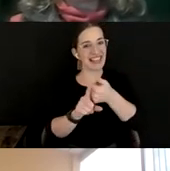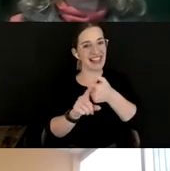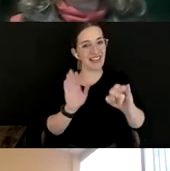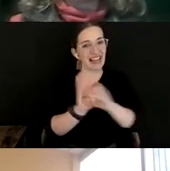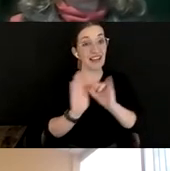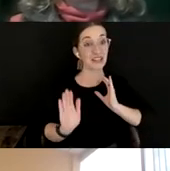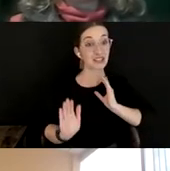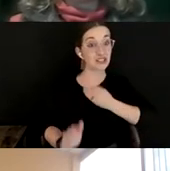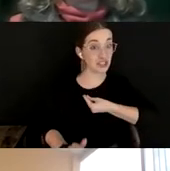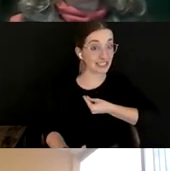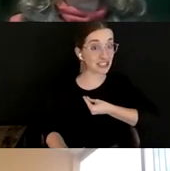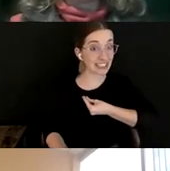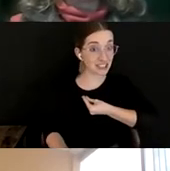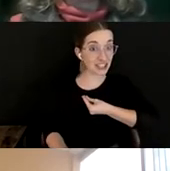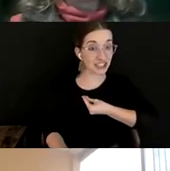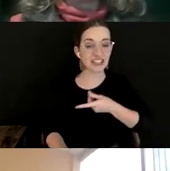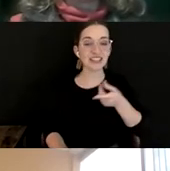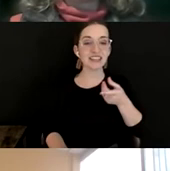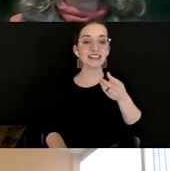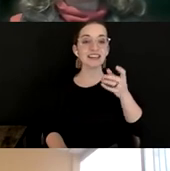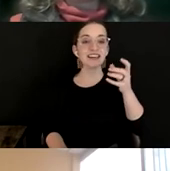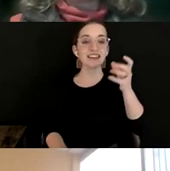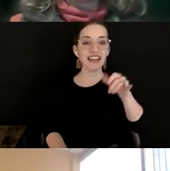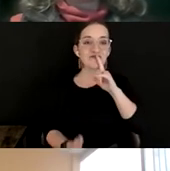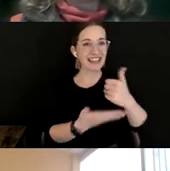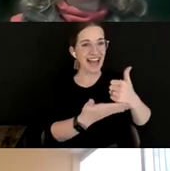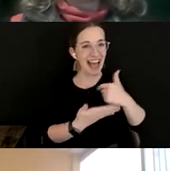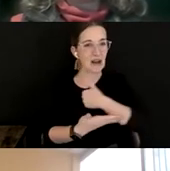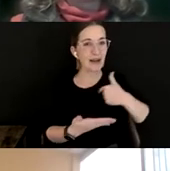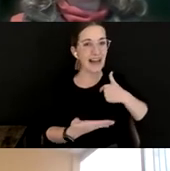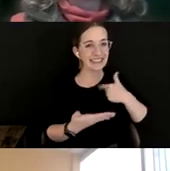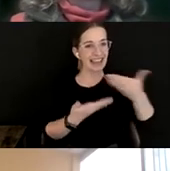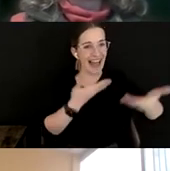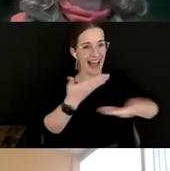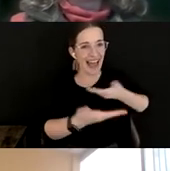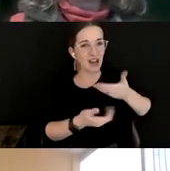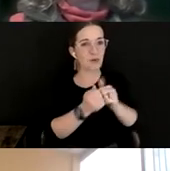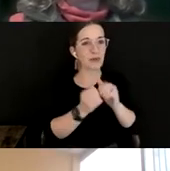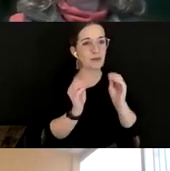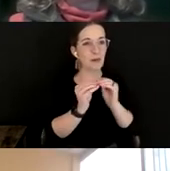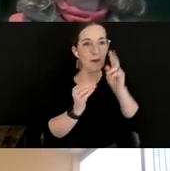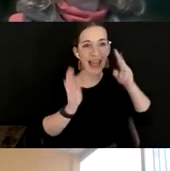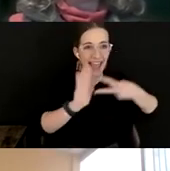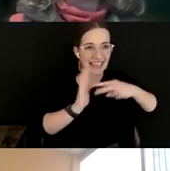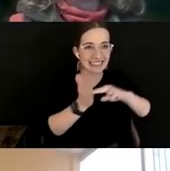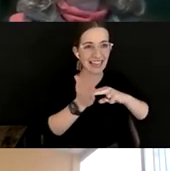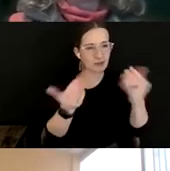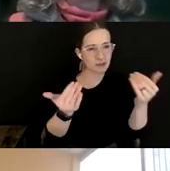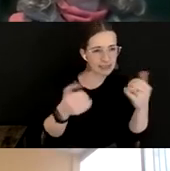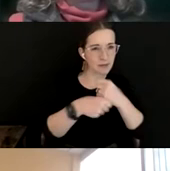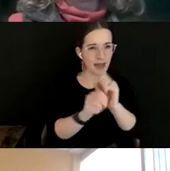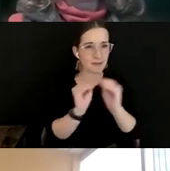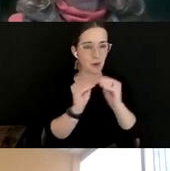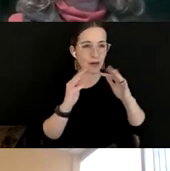And that really helped us hire with more intent around diversifying our team.